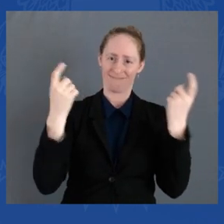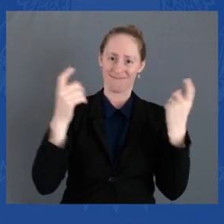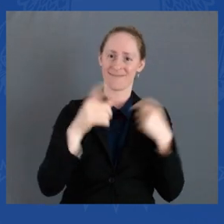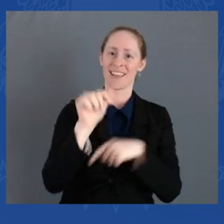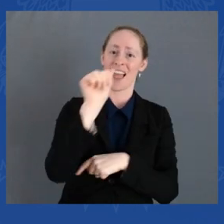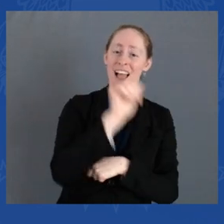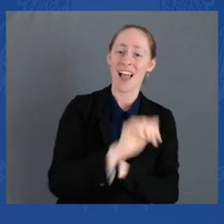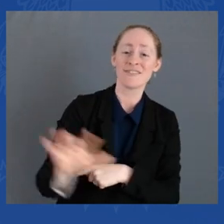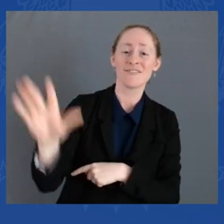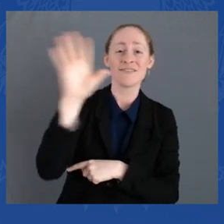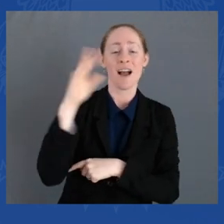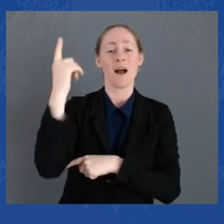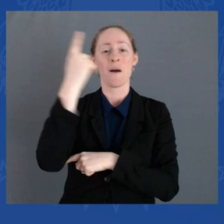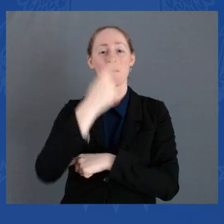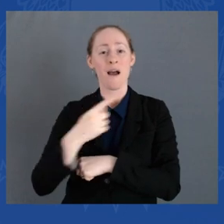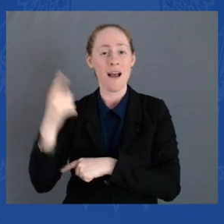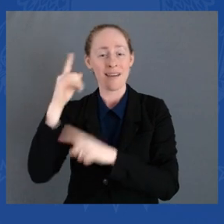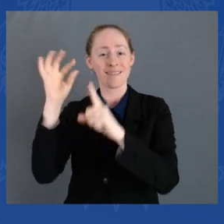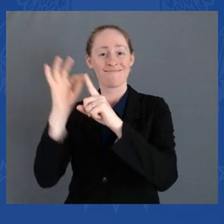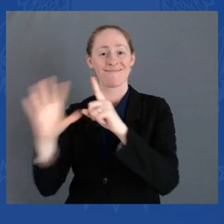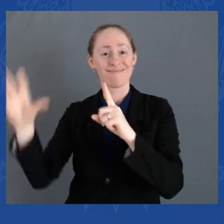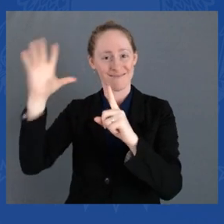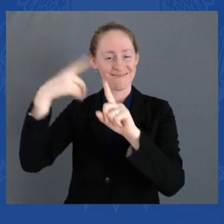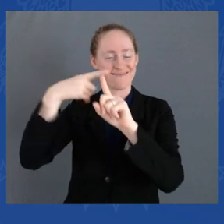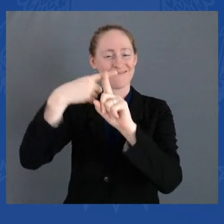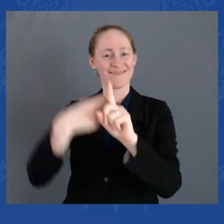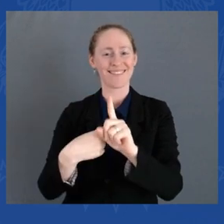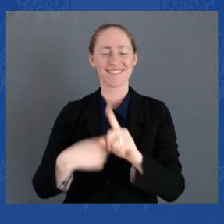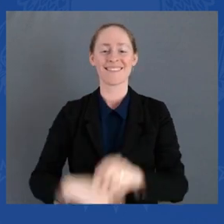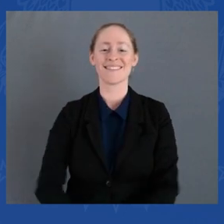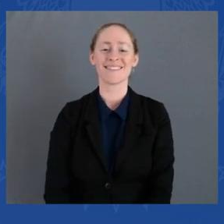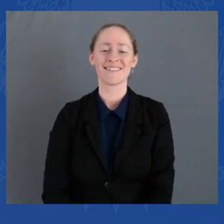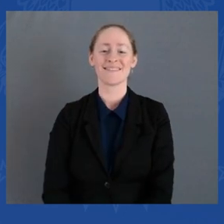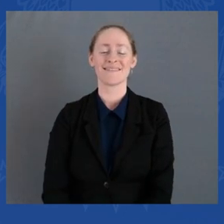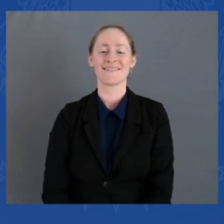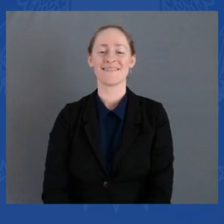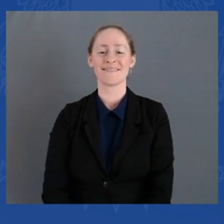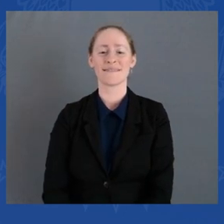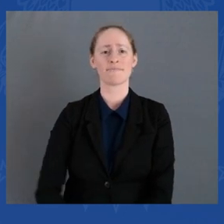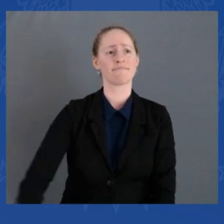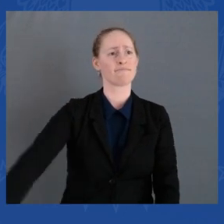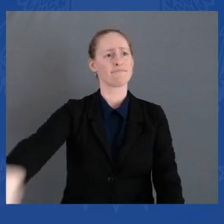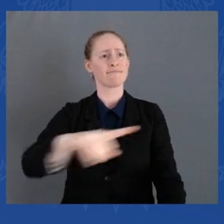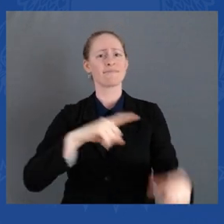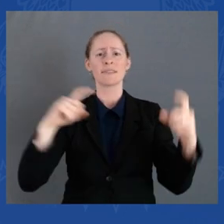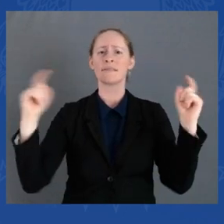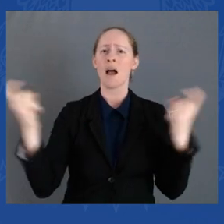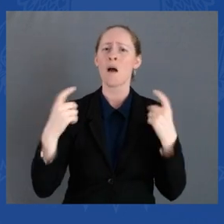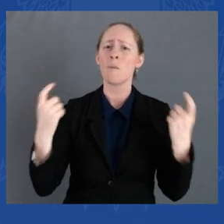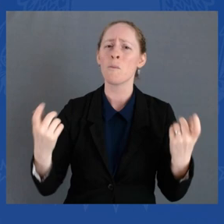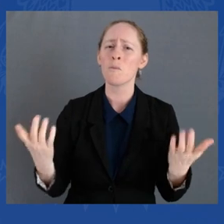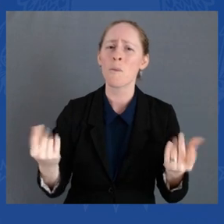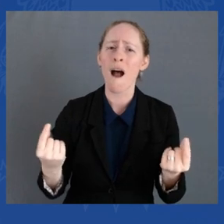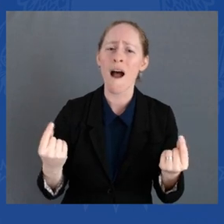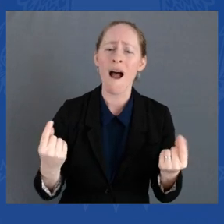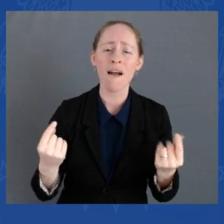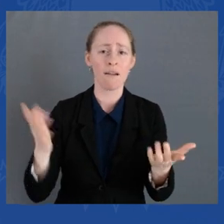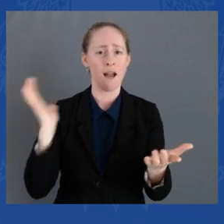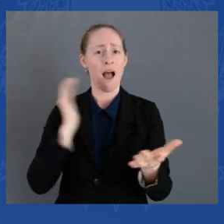about celebrating the contributions our families, friends, and leaders have made throughout this country's history.